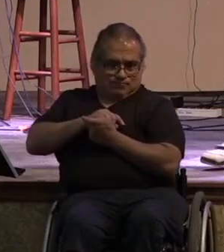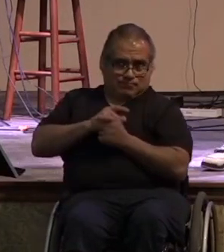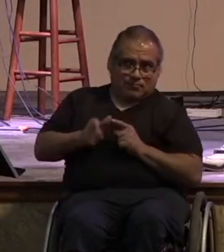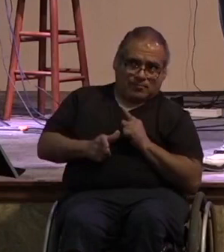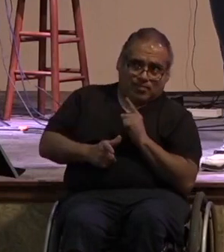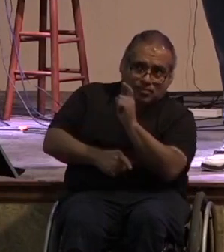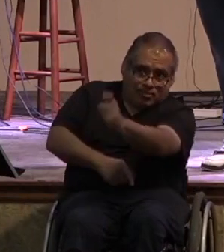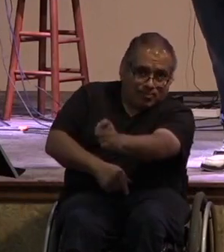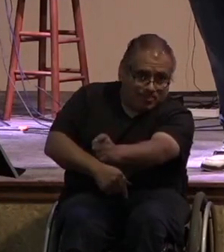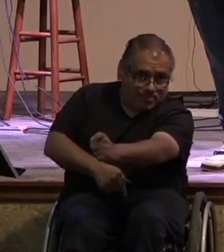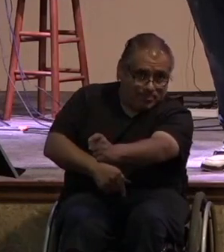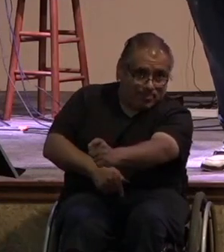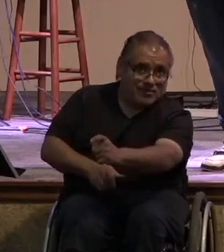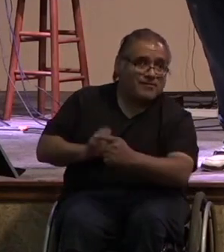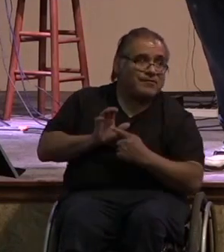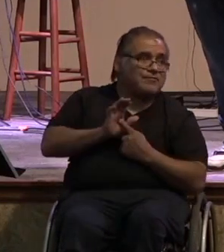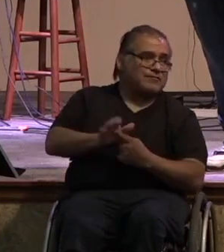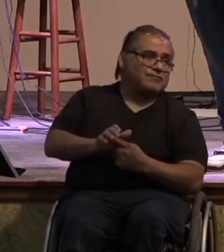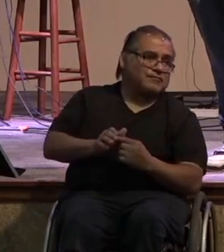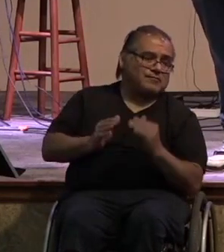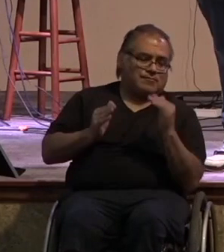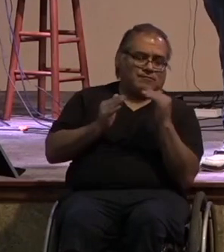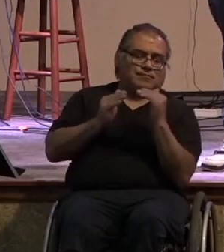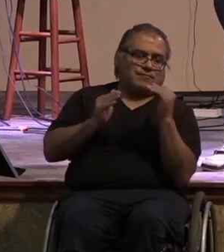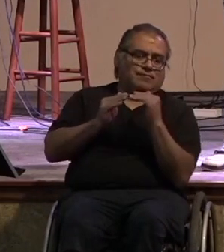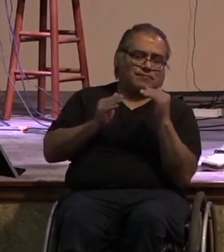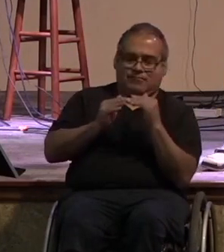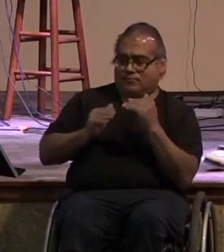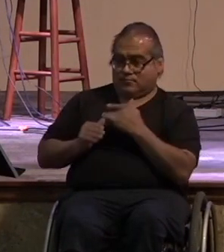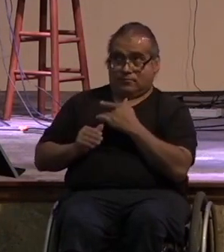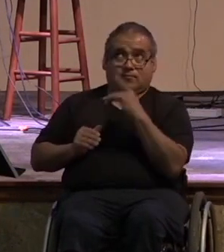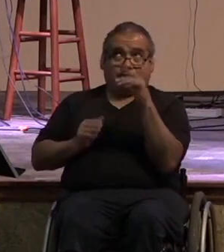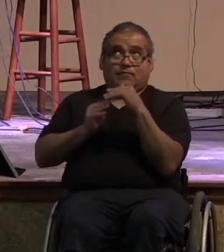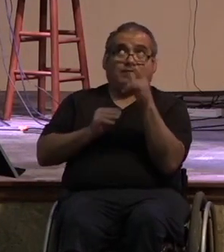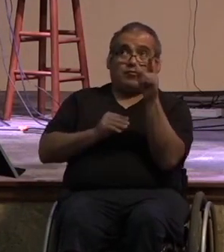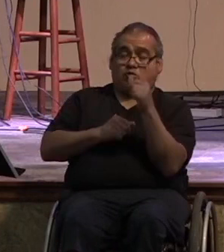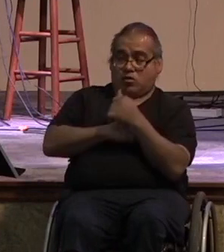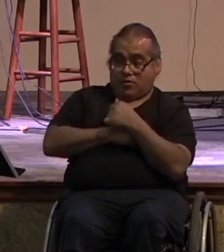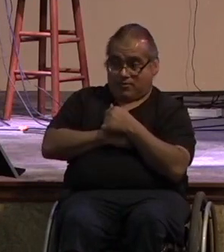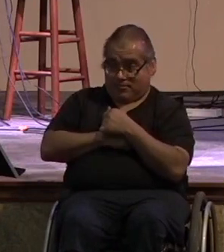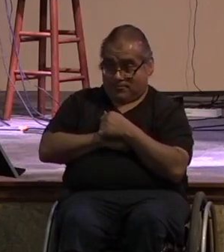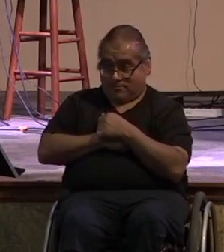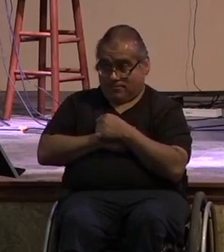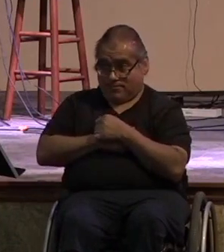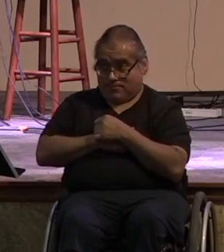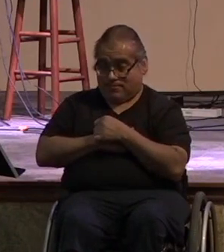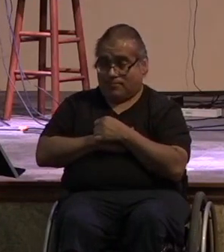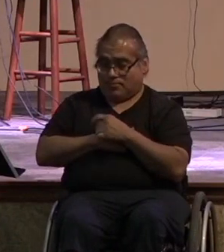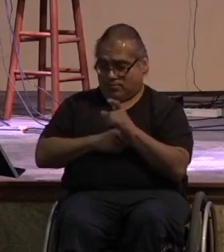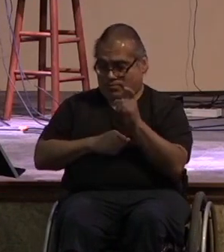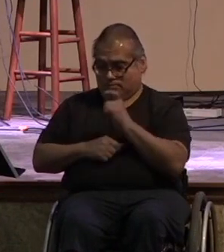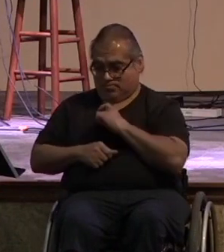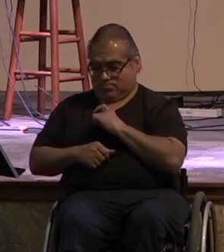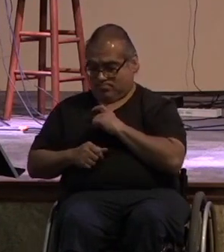an overflow of our love for god the more we know him the more we love him the closer we get to him the more generous